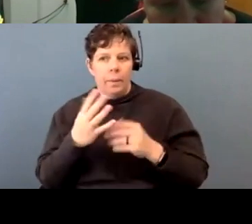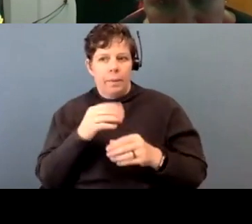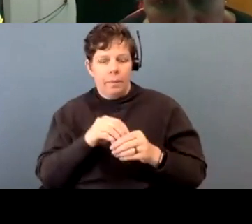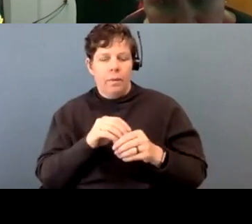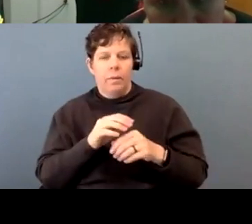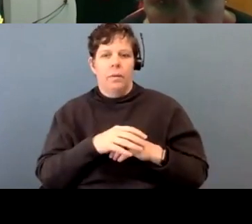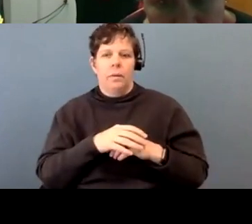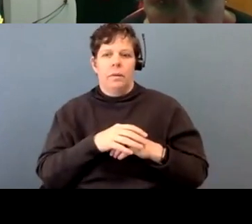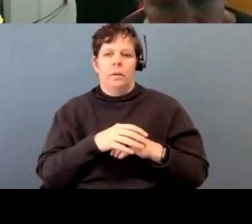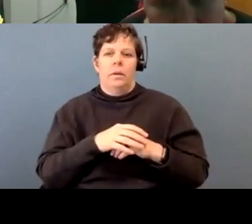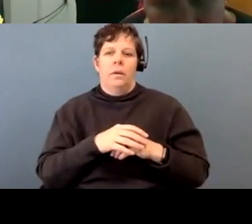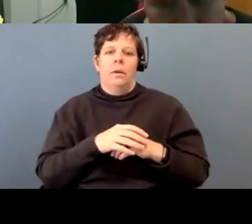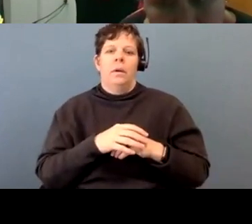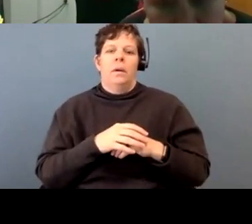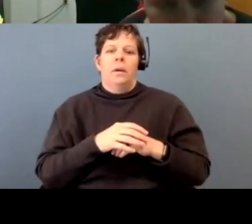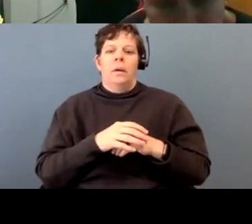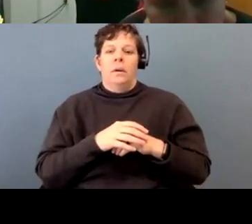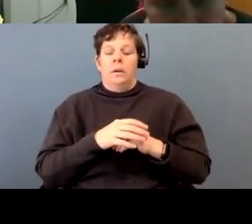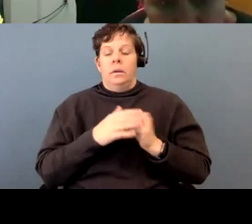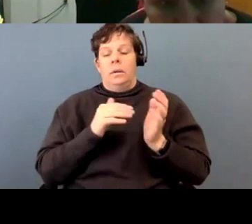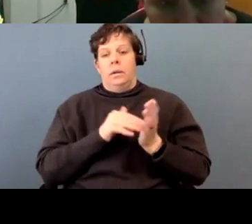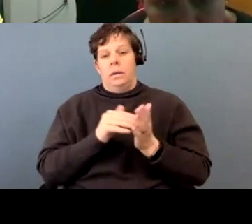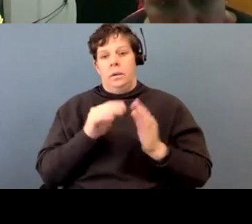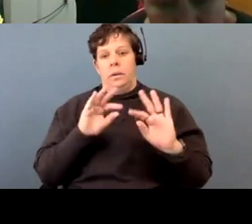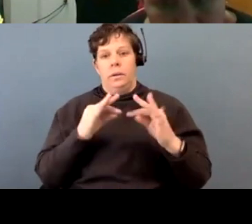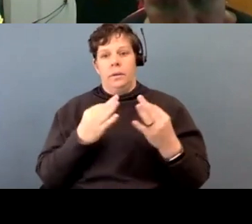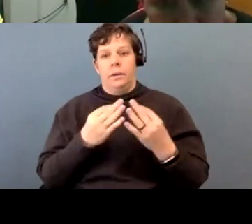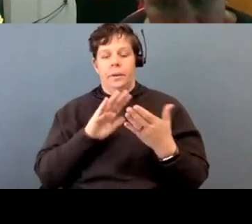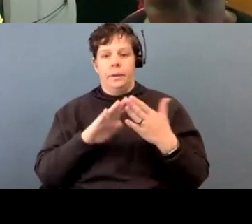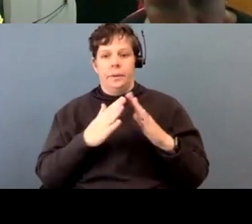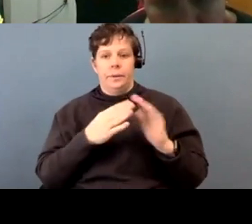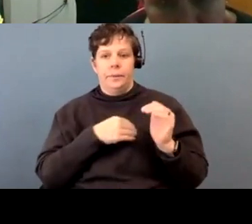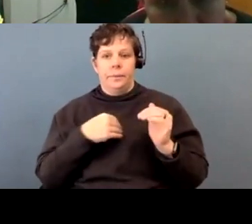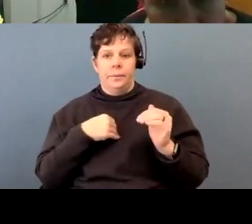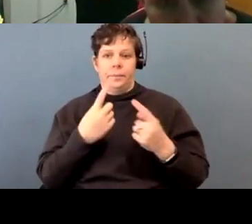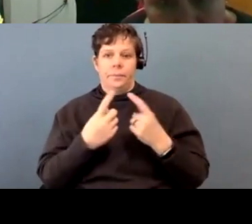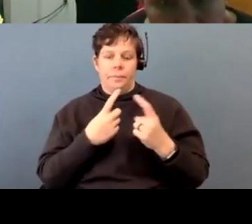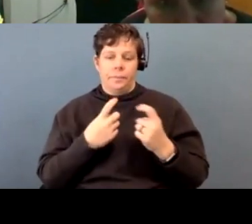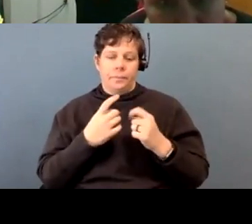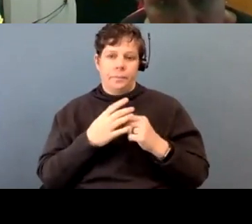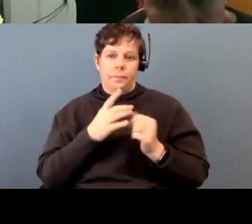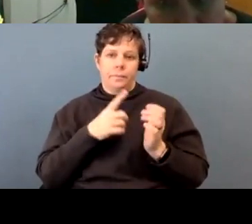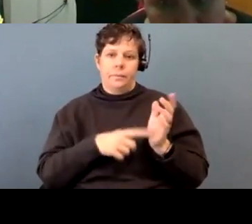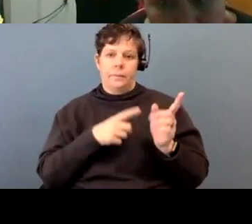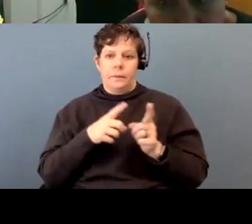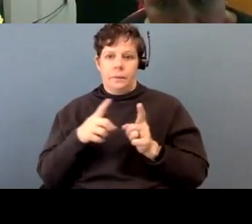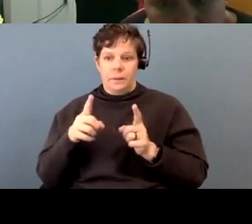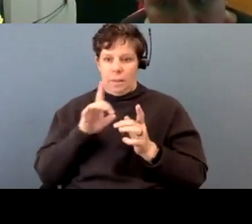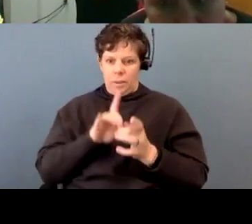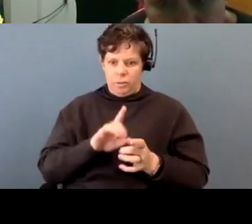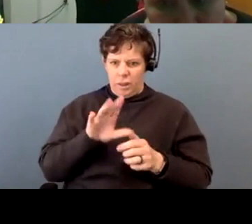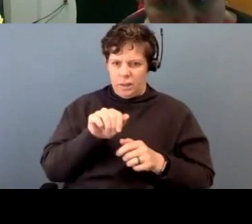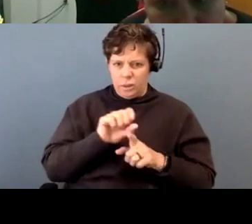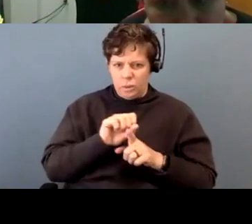I get questions from family and community members about, you know, what, what's going on with this case. So,